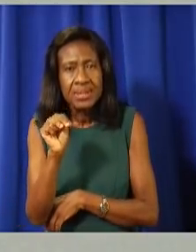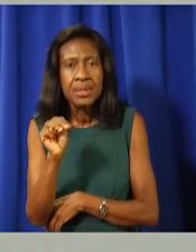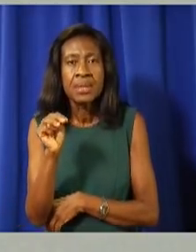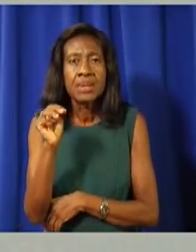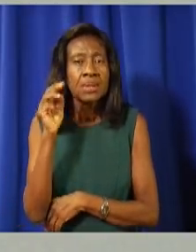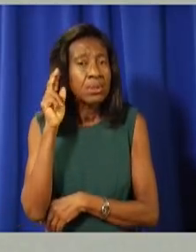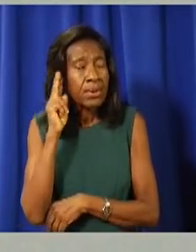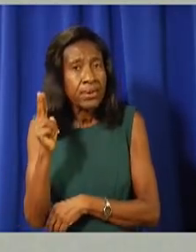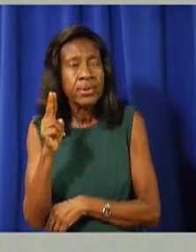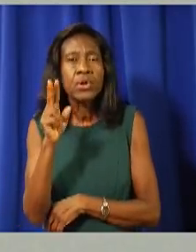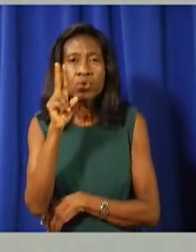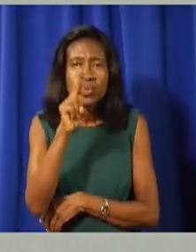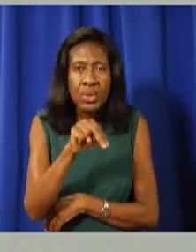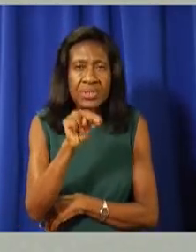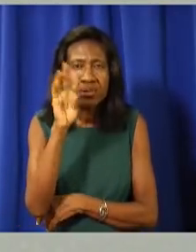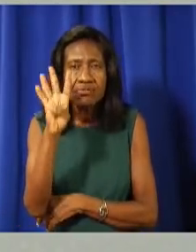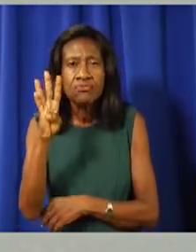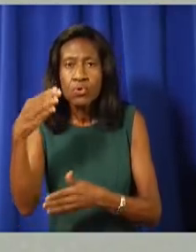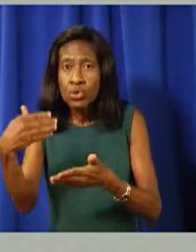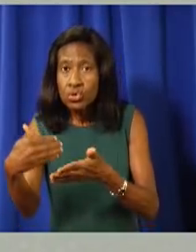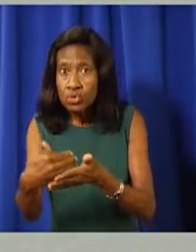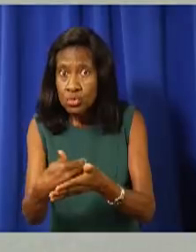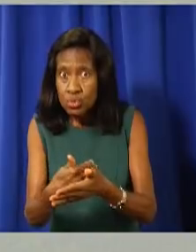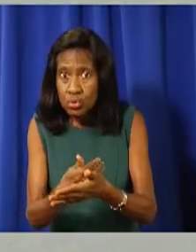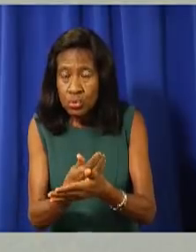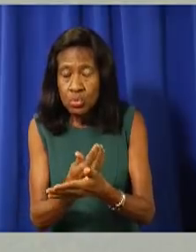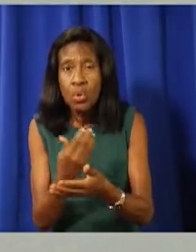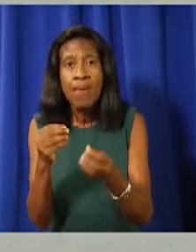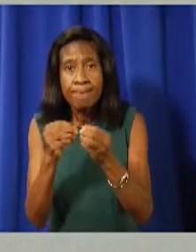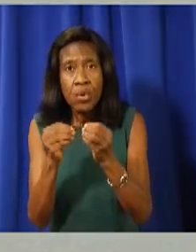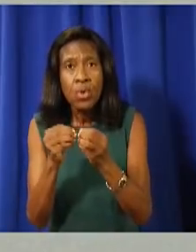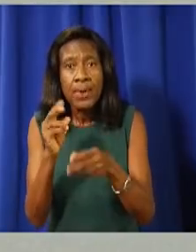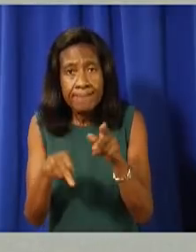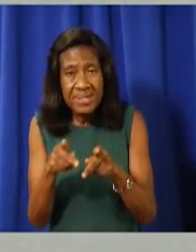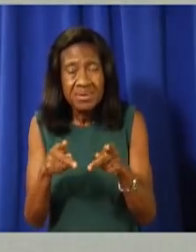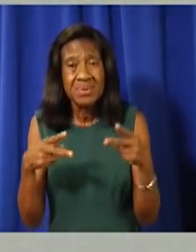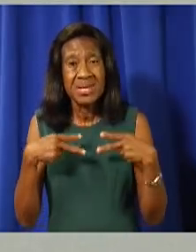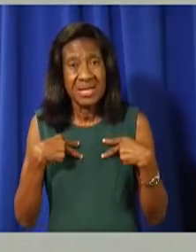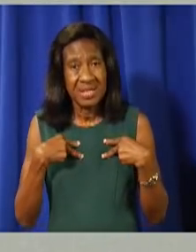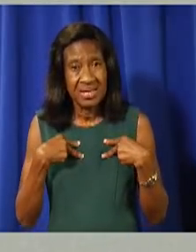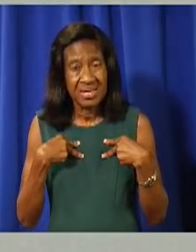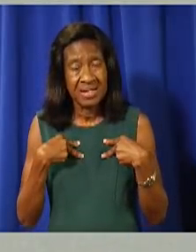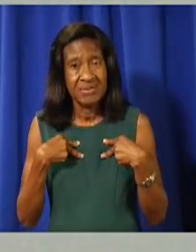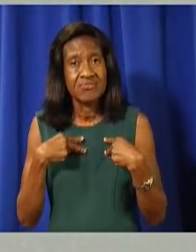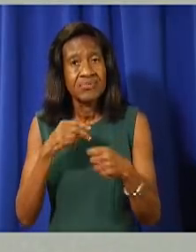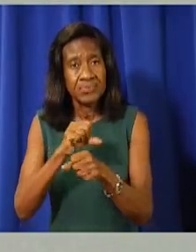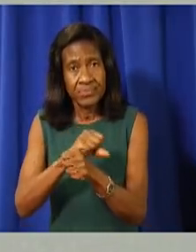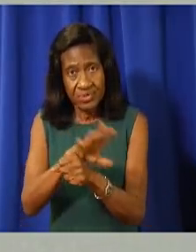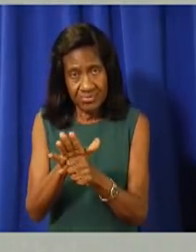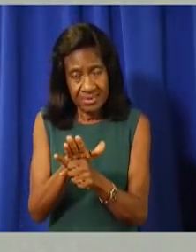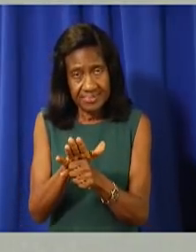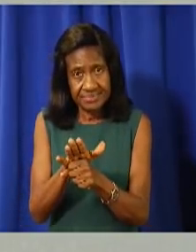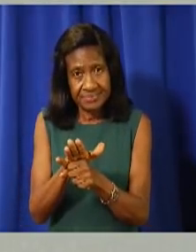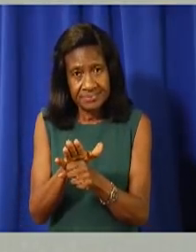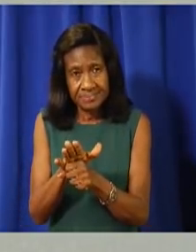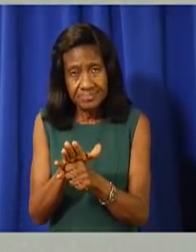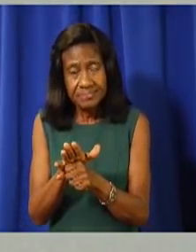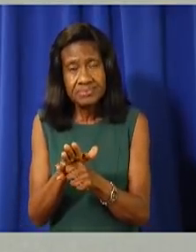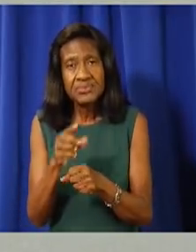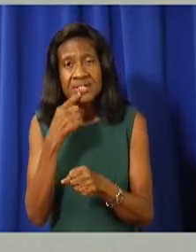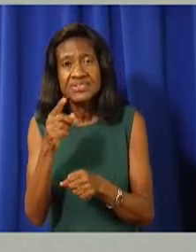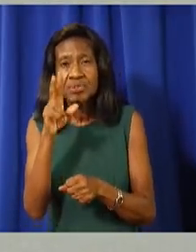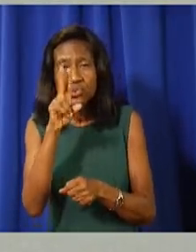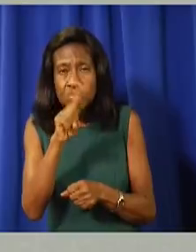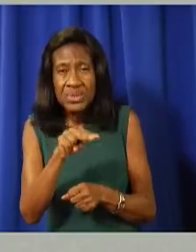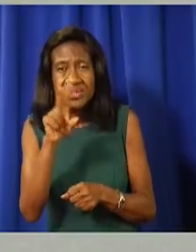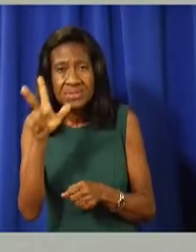cases of COVID-19 here in Grand Cayman. These 24 cases involved 23 travelers